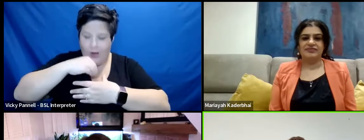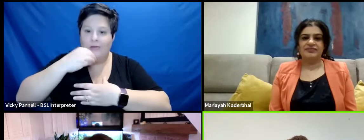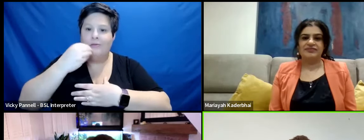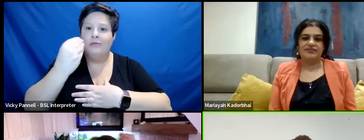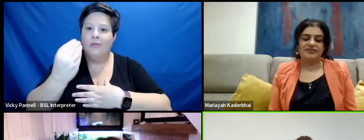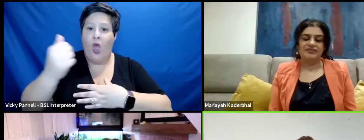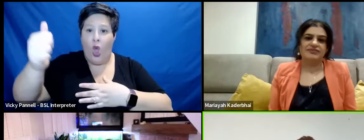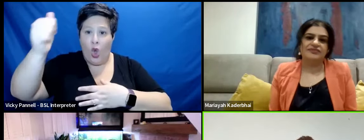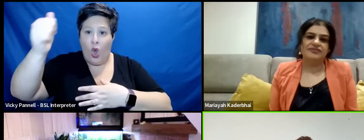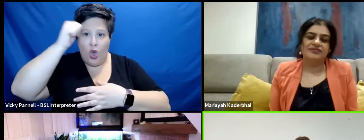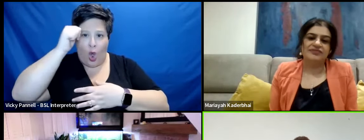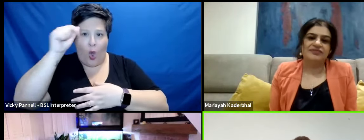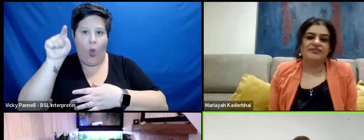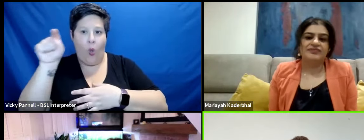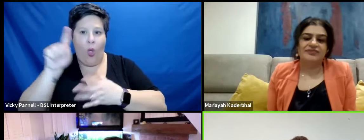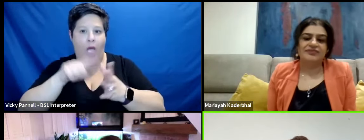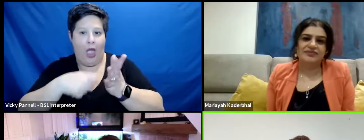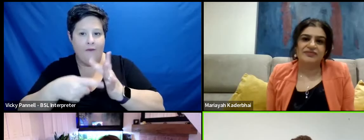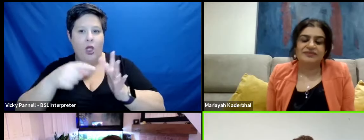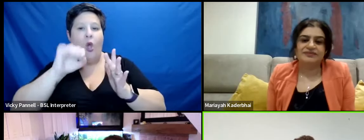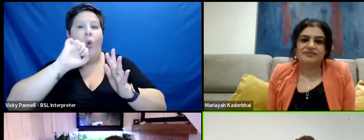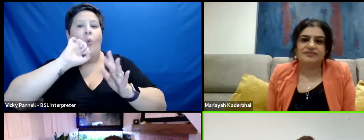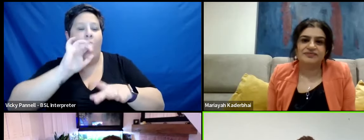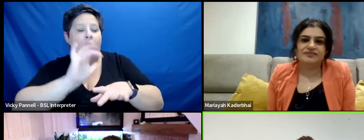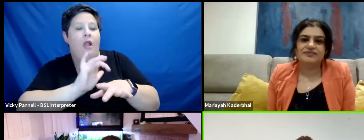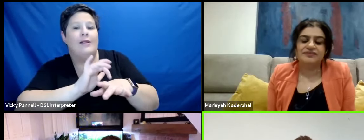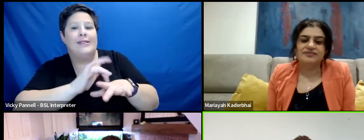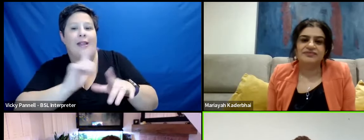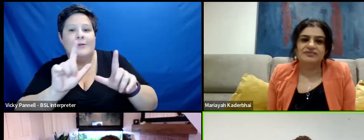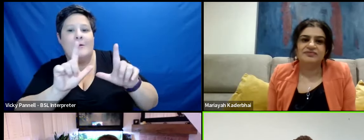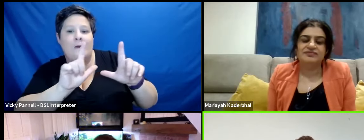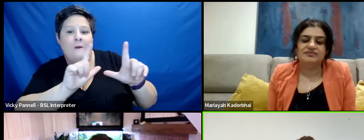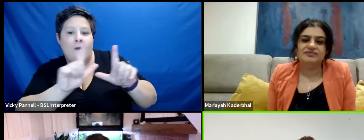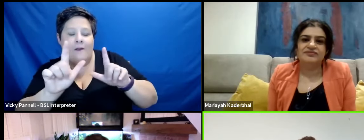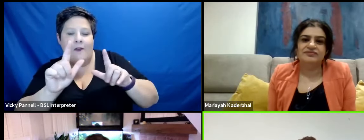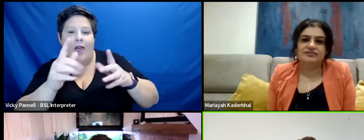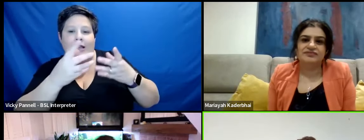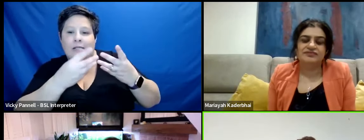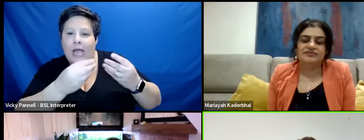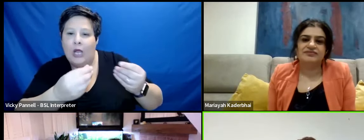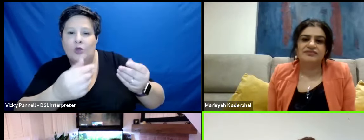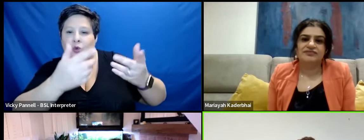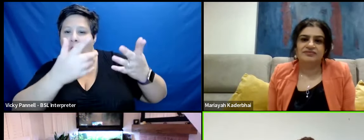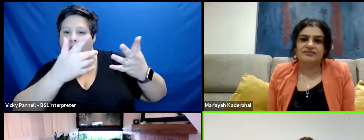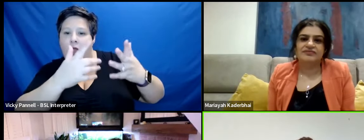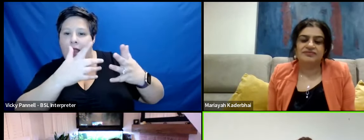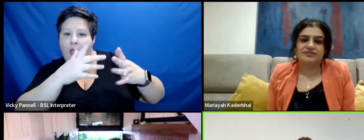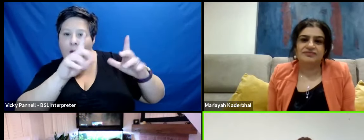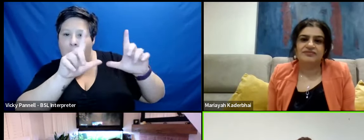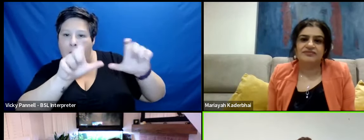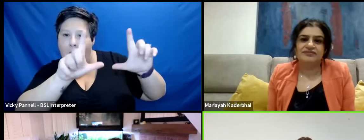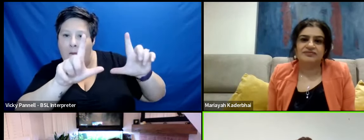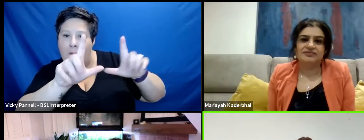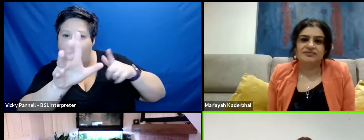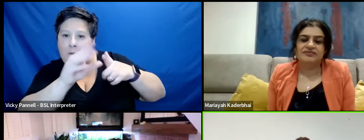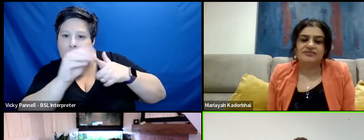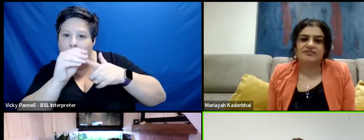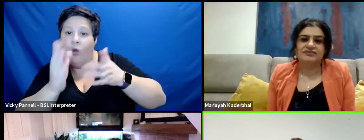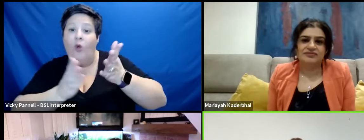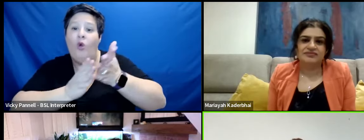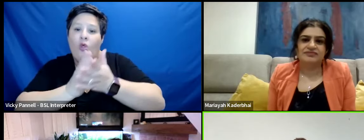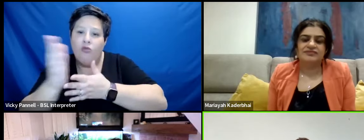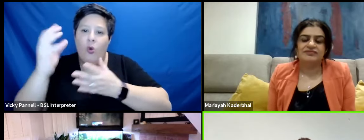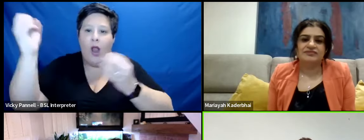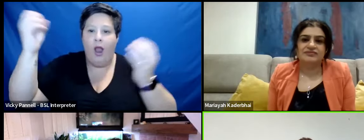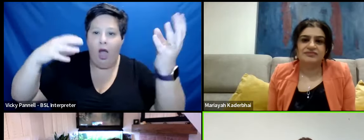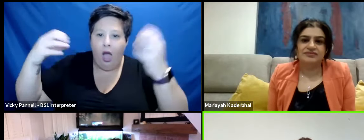she will, in a very, very delicate and sensitive way, an essential way, capture it through the interplay of